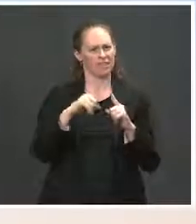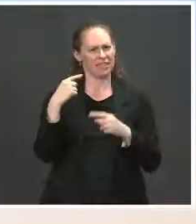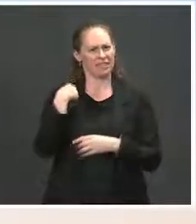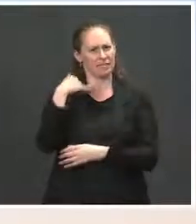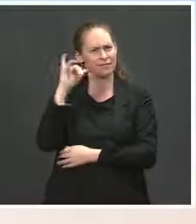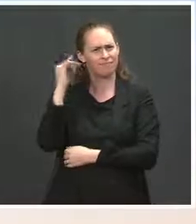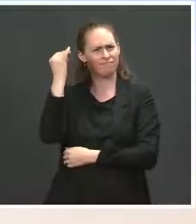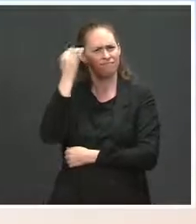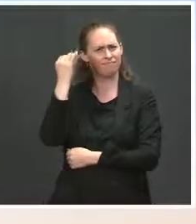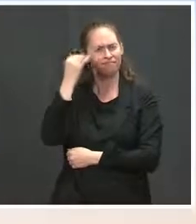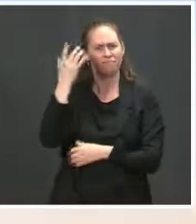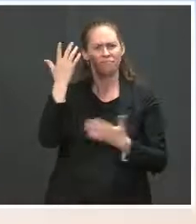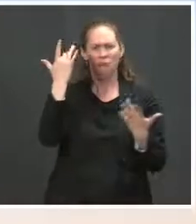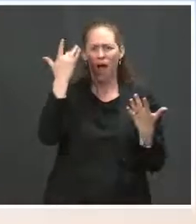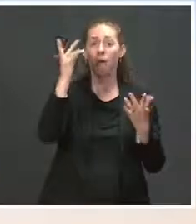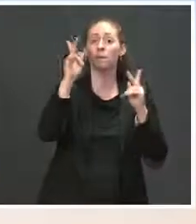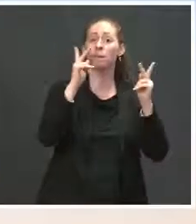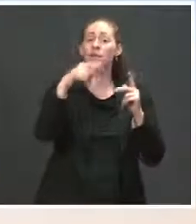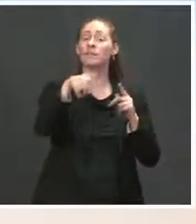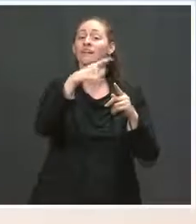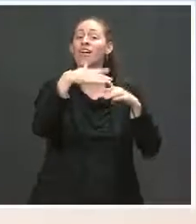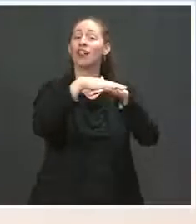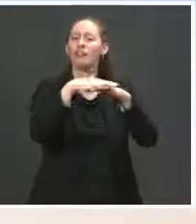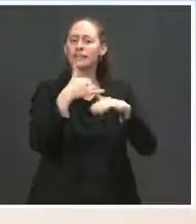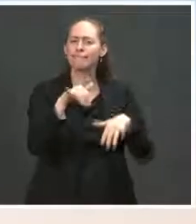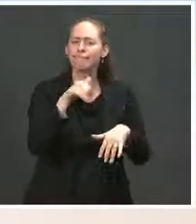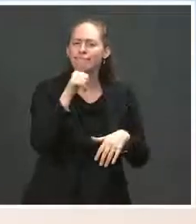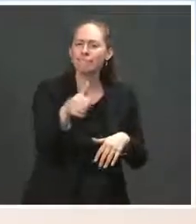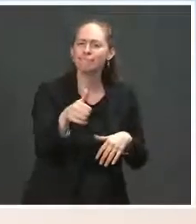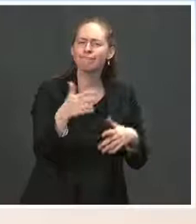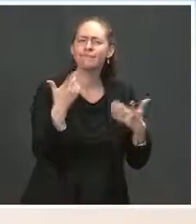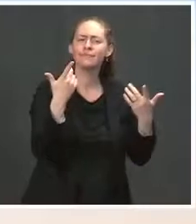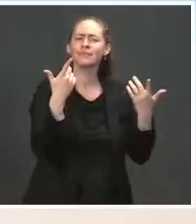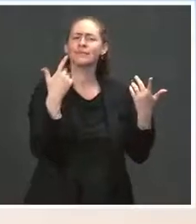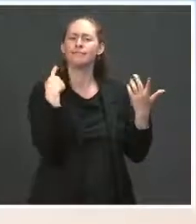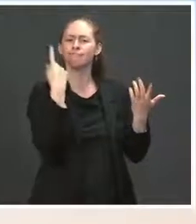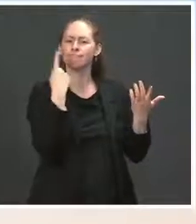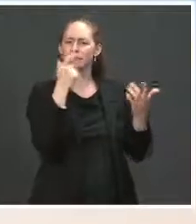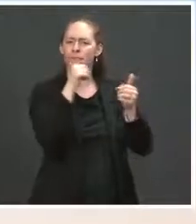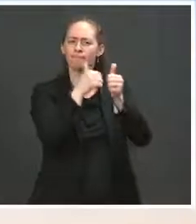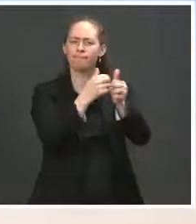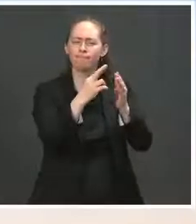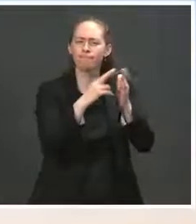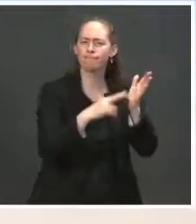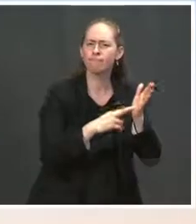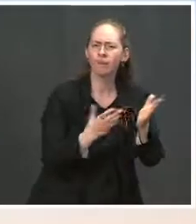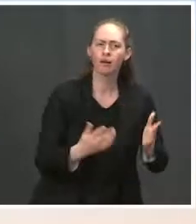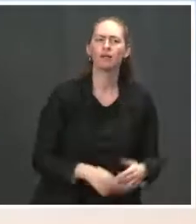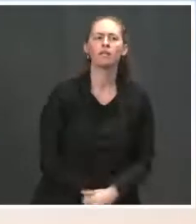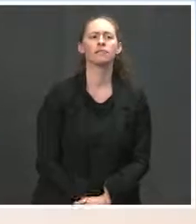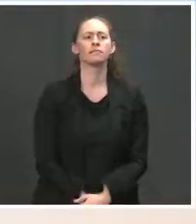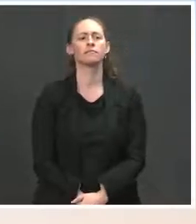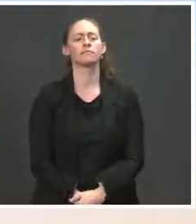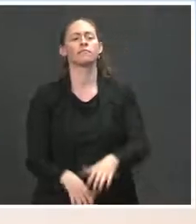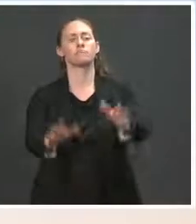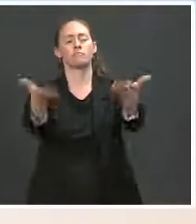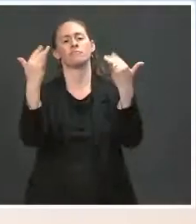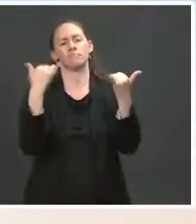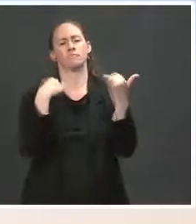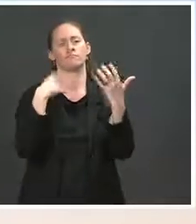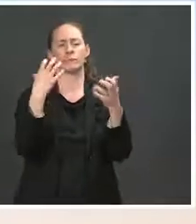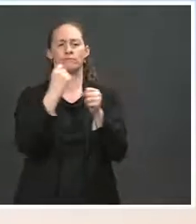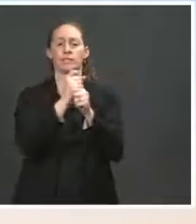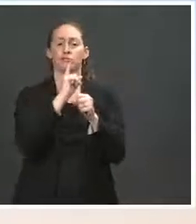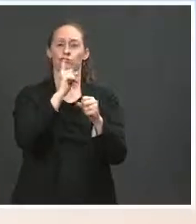COVID? Ms. Well, let's- first of all, I'll say, um, we are taking every possible precaution to make sure that we are